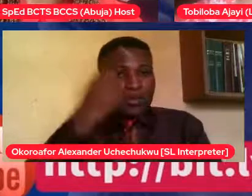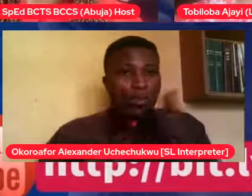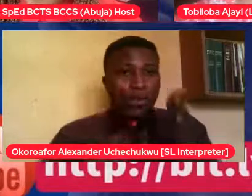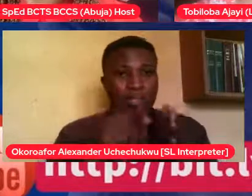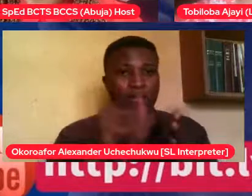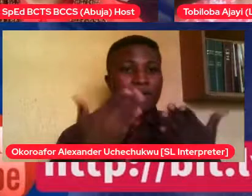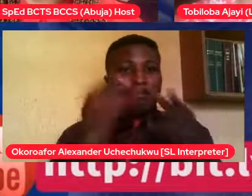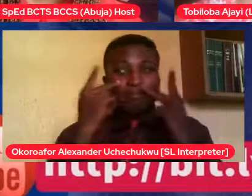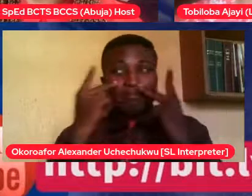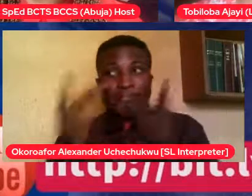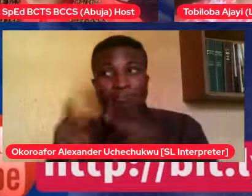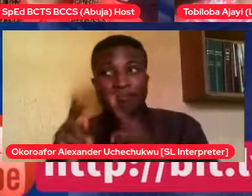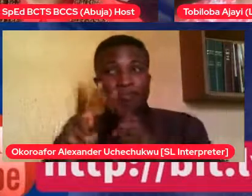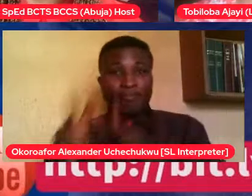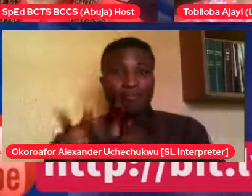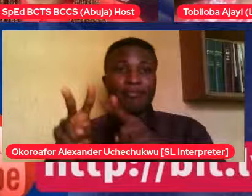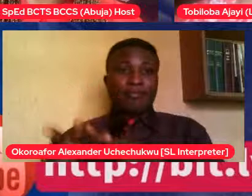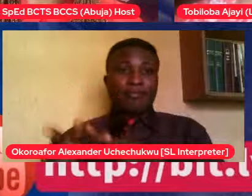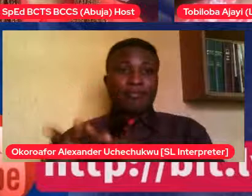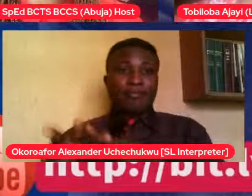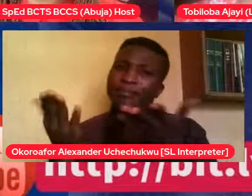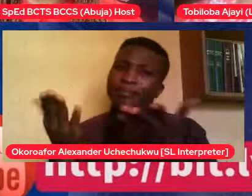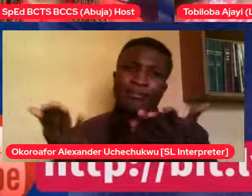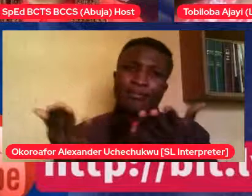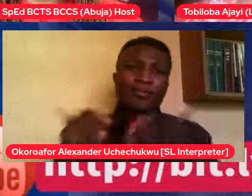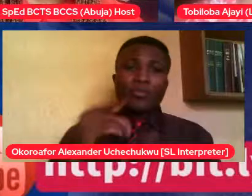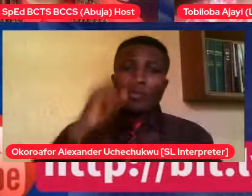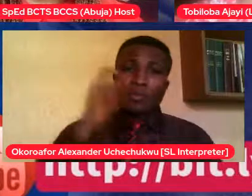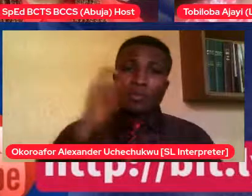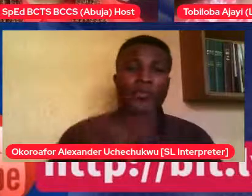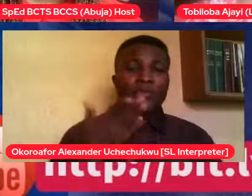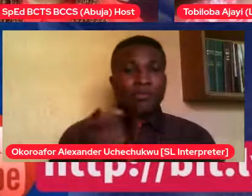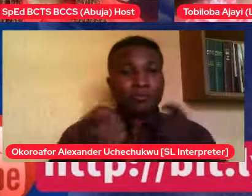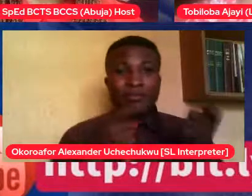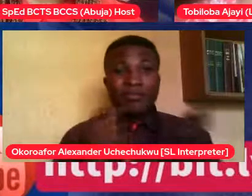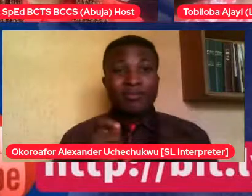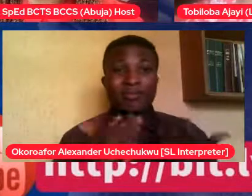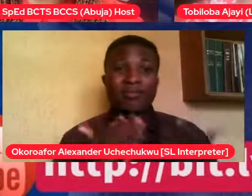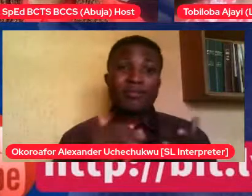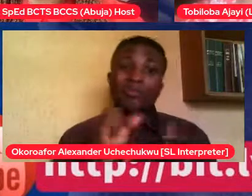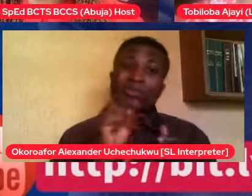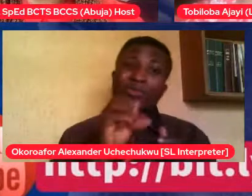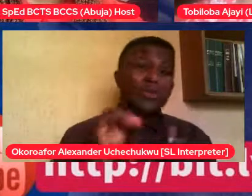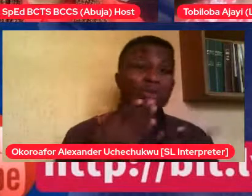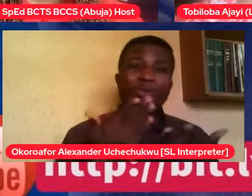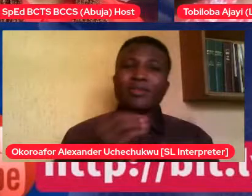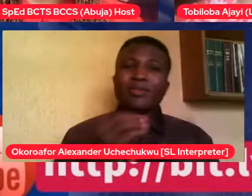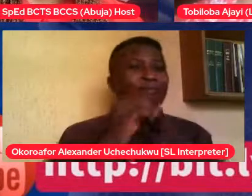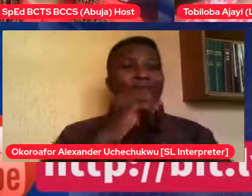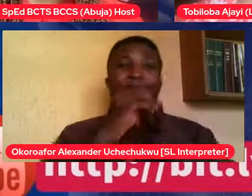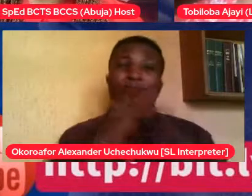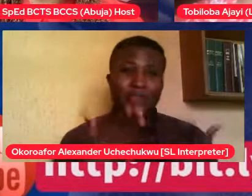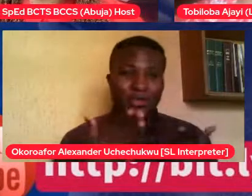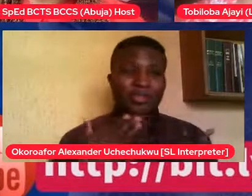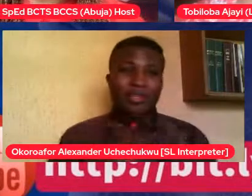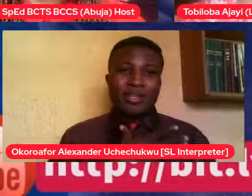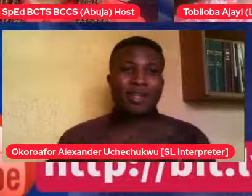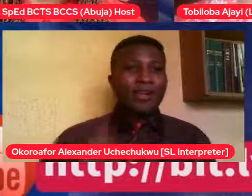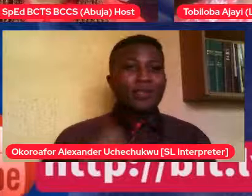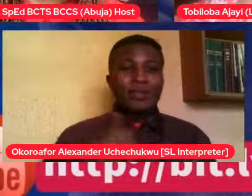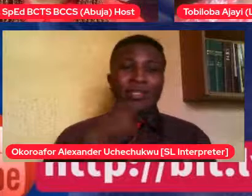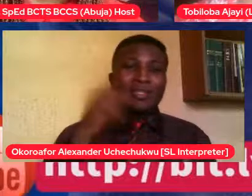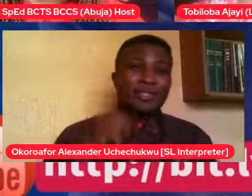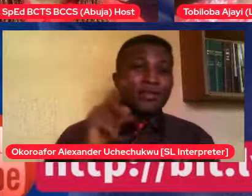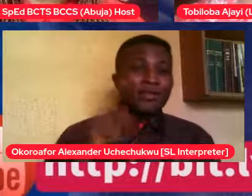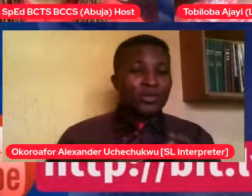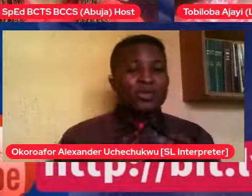and managing what's all. Indeed, there is the room for relationships and we need to nurture it. They're only human. The feelings will come. But it's about knowing